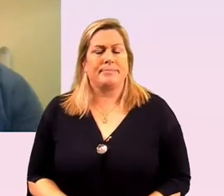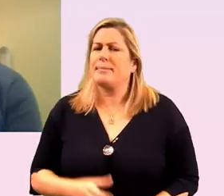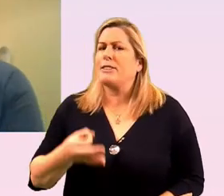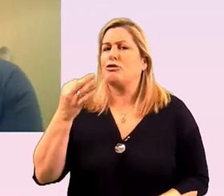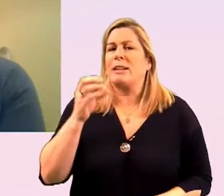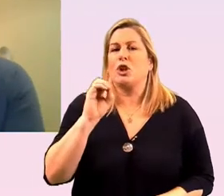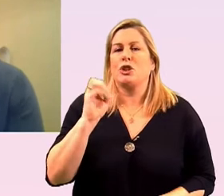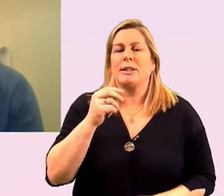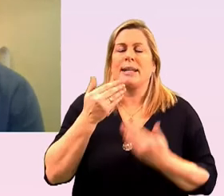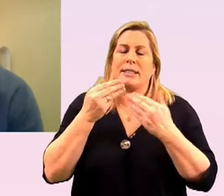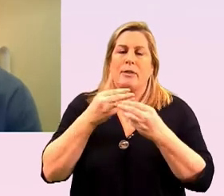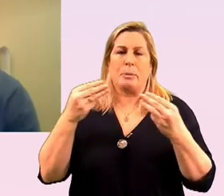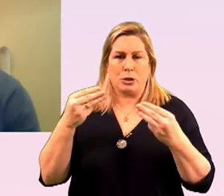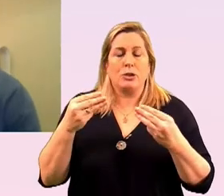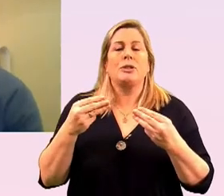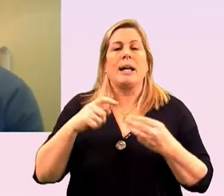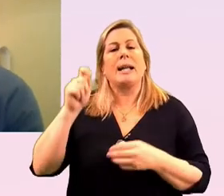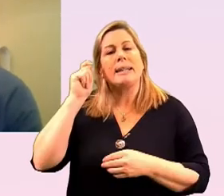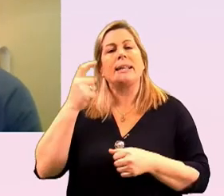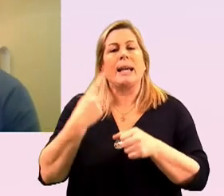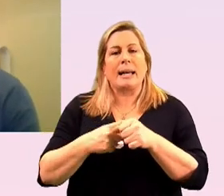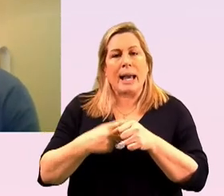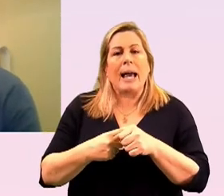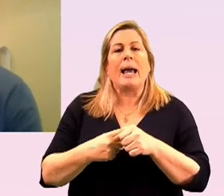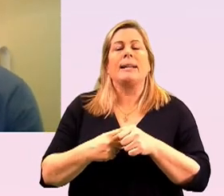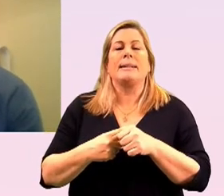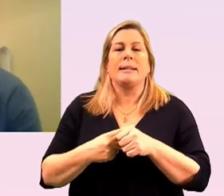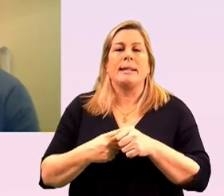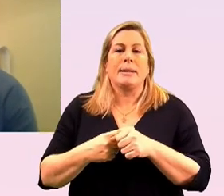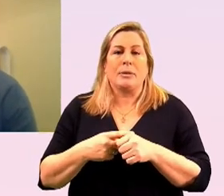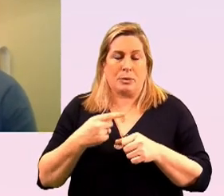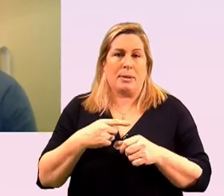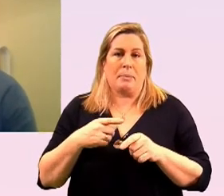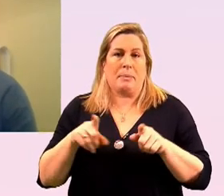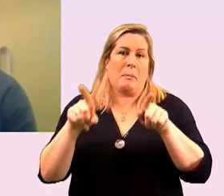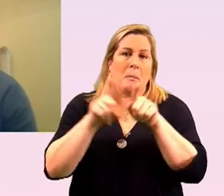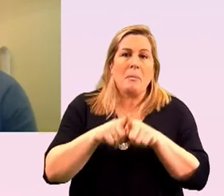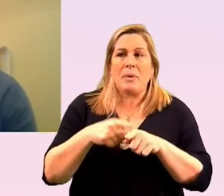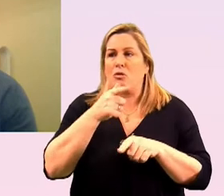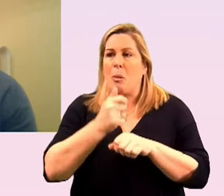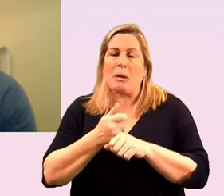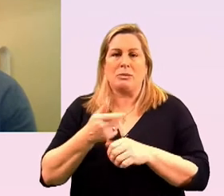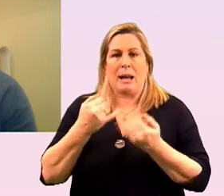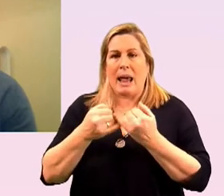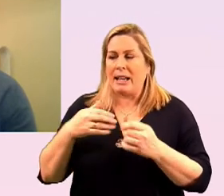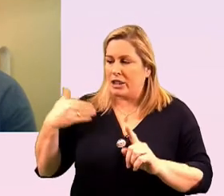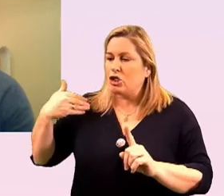shane thank you very much um and i think again we're back to the the recurring image of the journey and that danger of slippage and i think